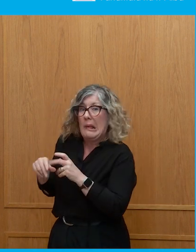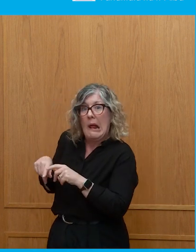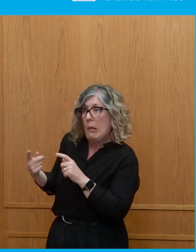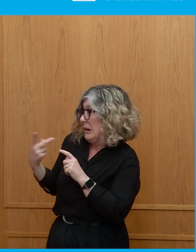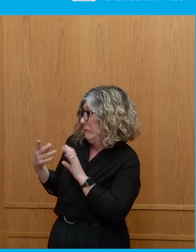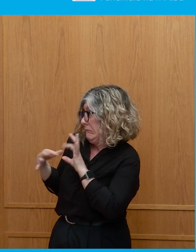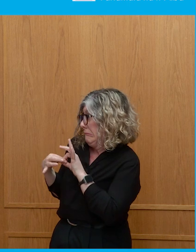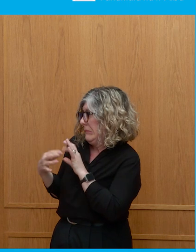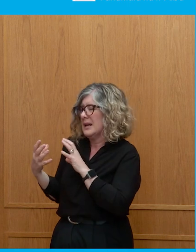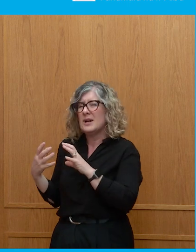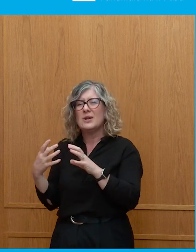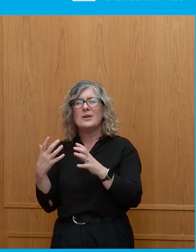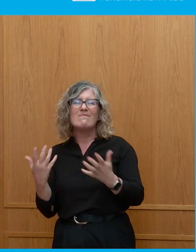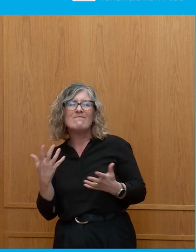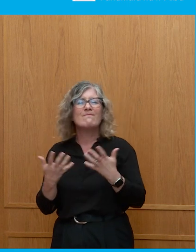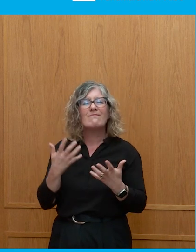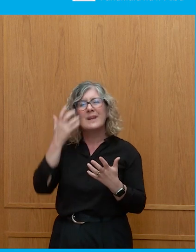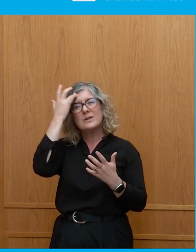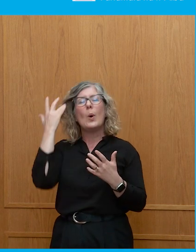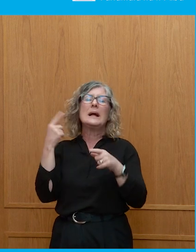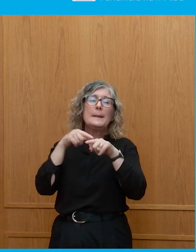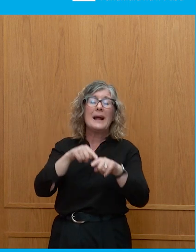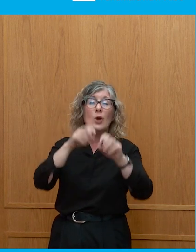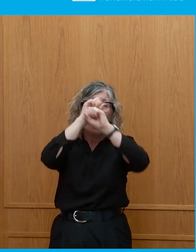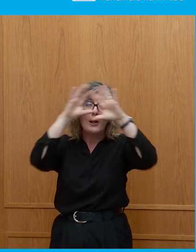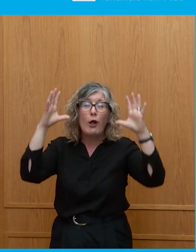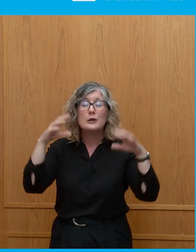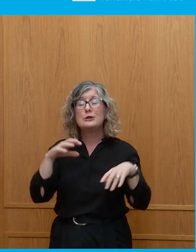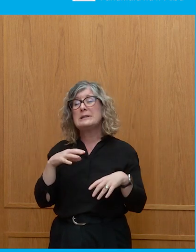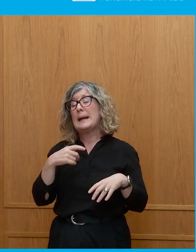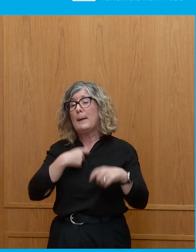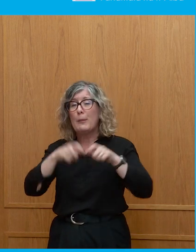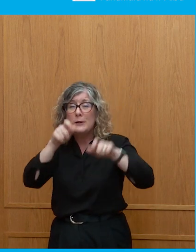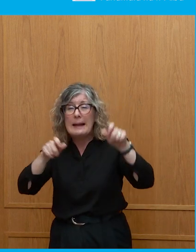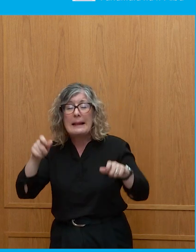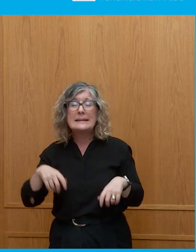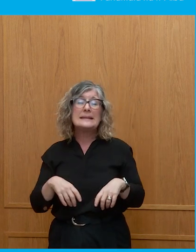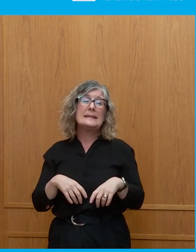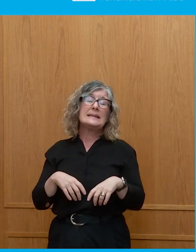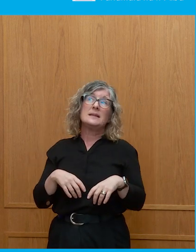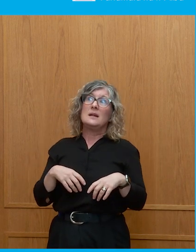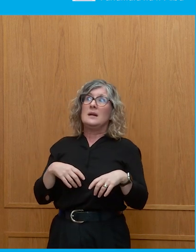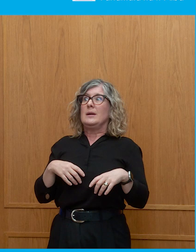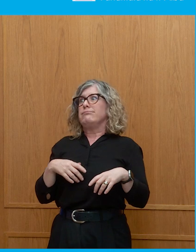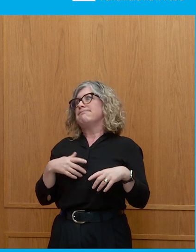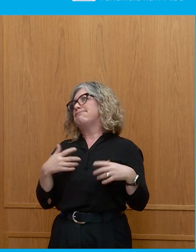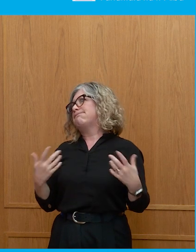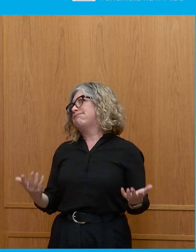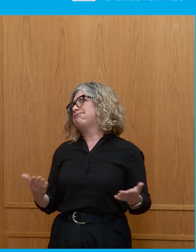ideology, I suppose, personality, broader sort of issues about, you know,